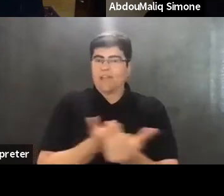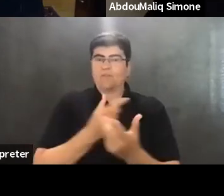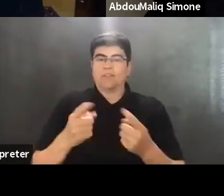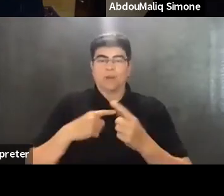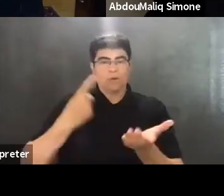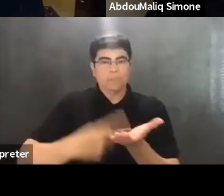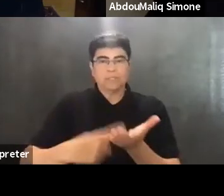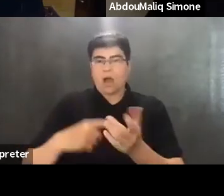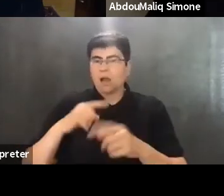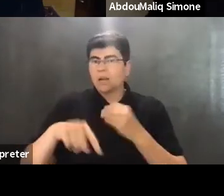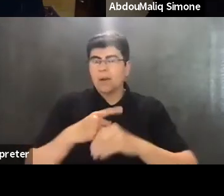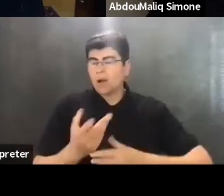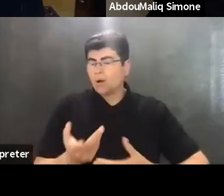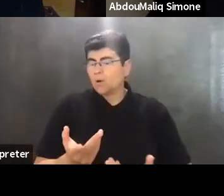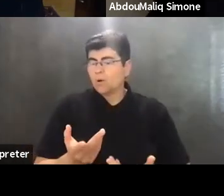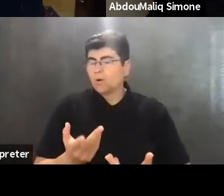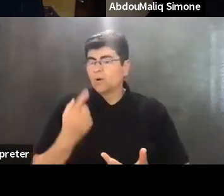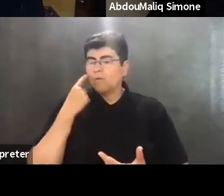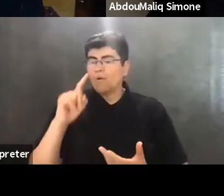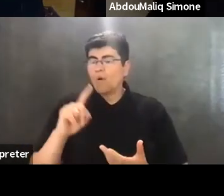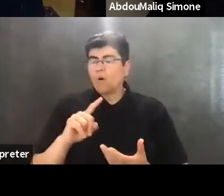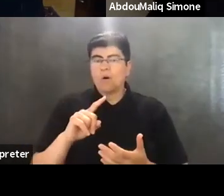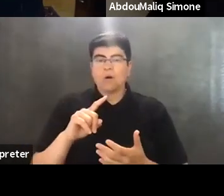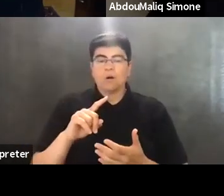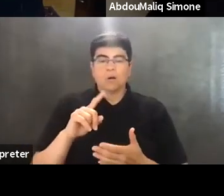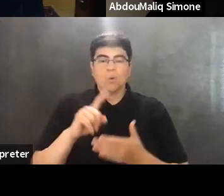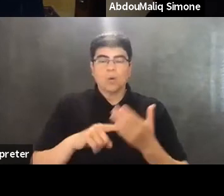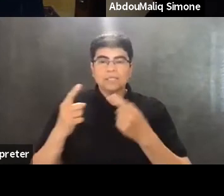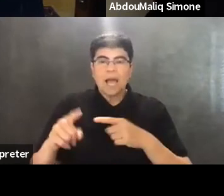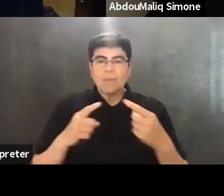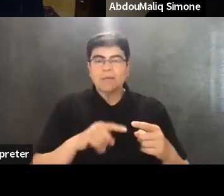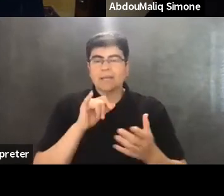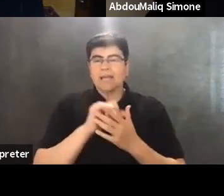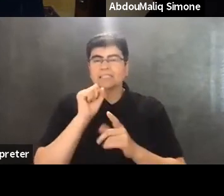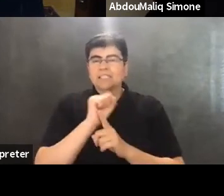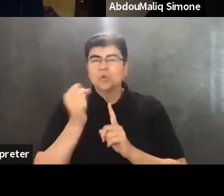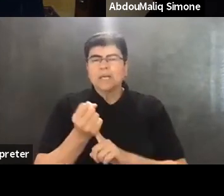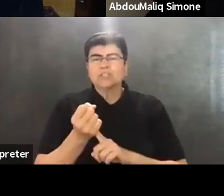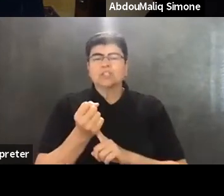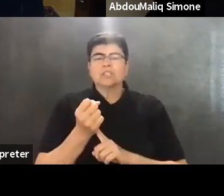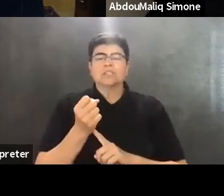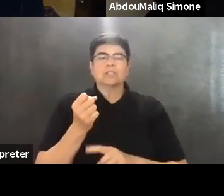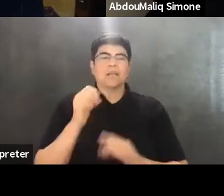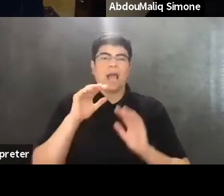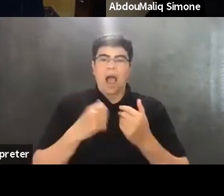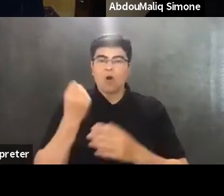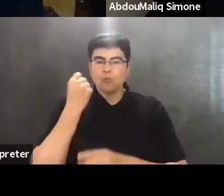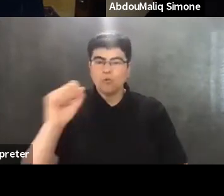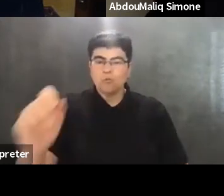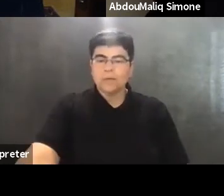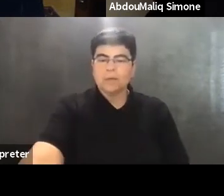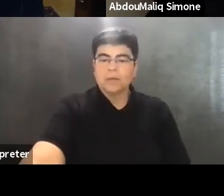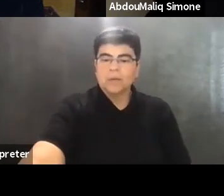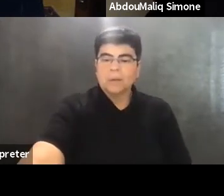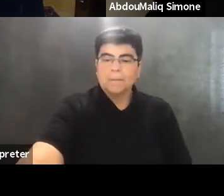in terms of what's pushing people to move in a lot of situations. Um, how movement is working. The